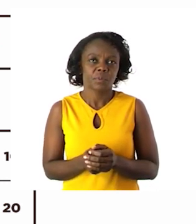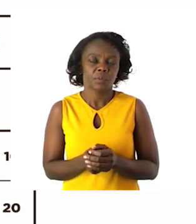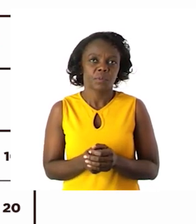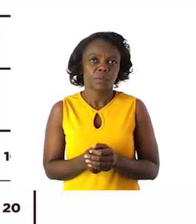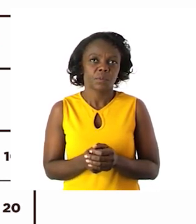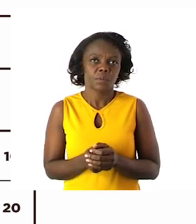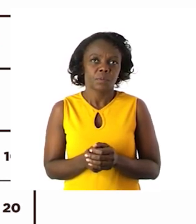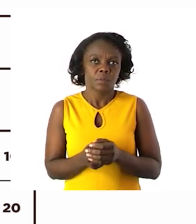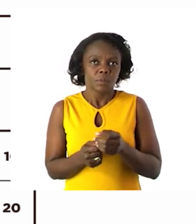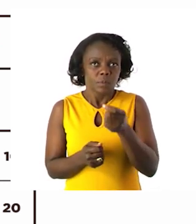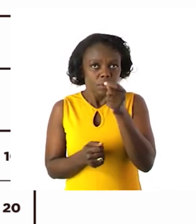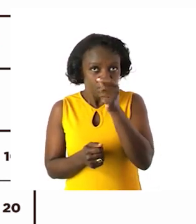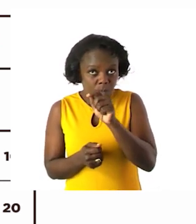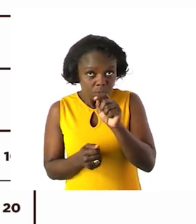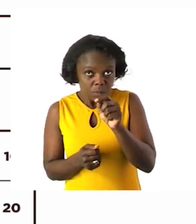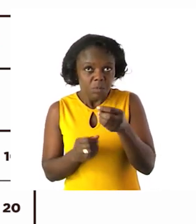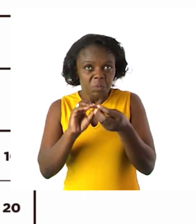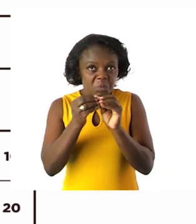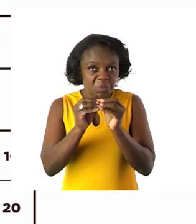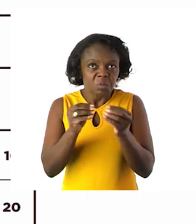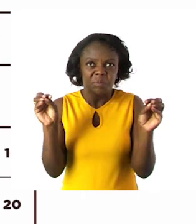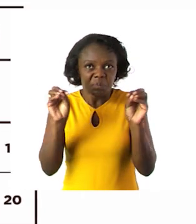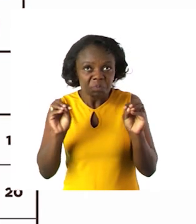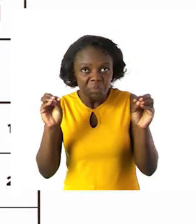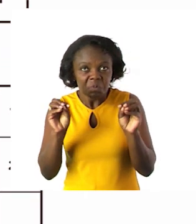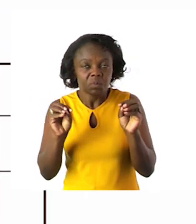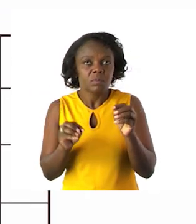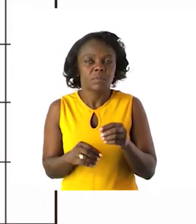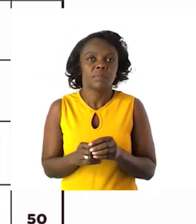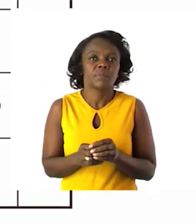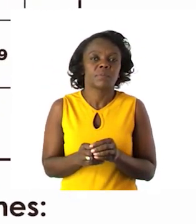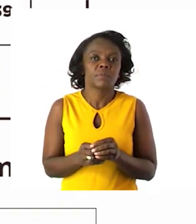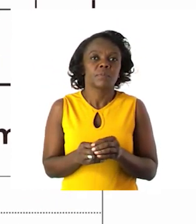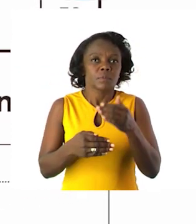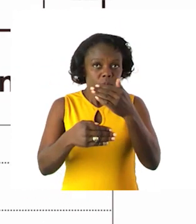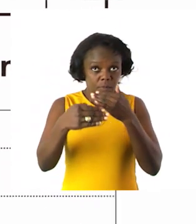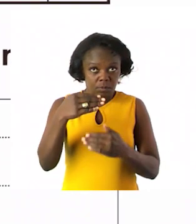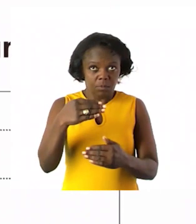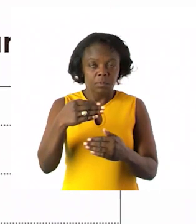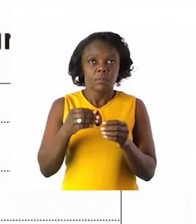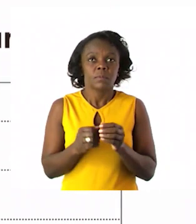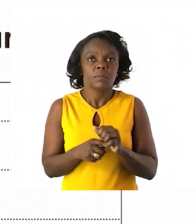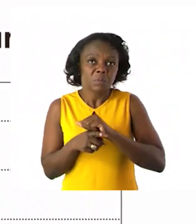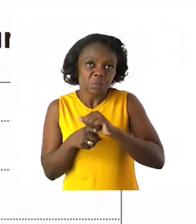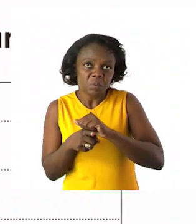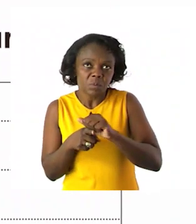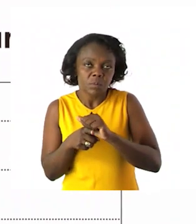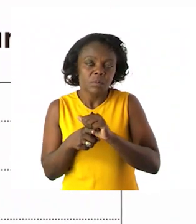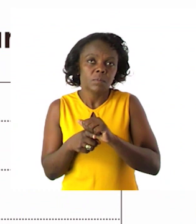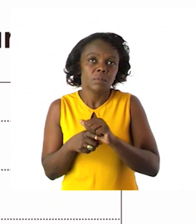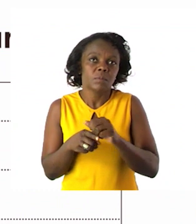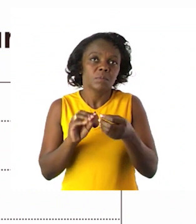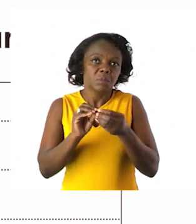fill in the missing numbers there. And then you go to the second activities there. Under. Just practice writing your